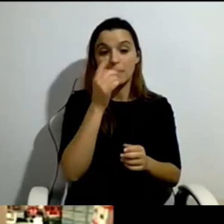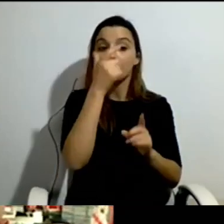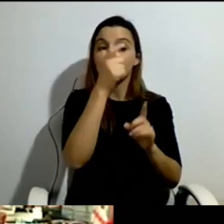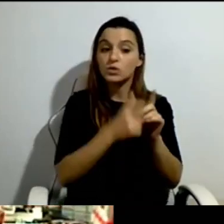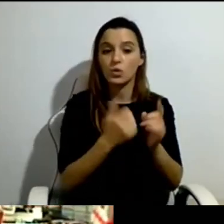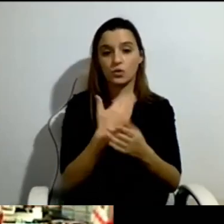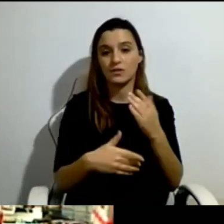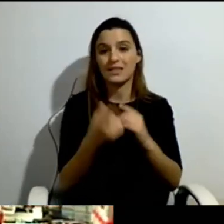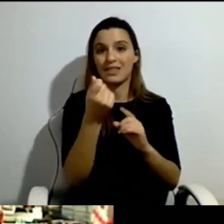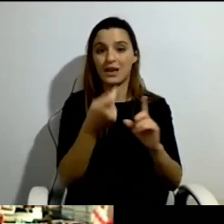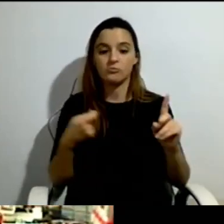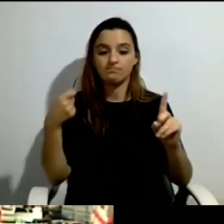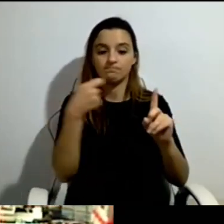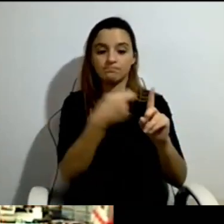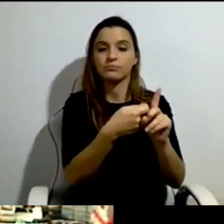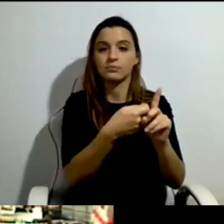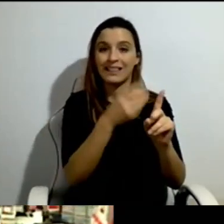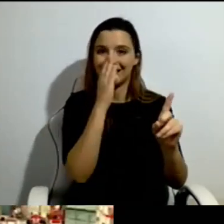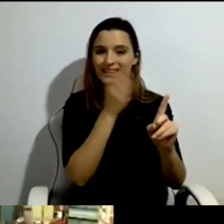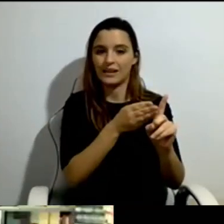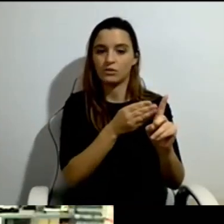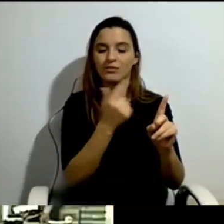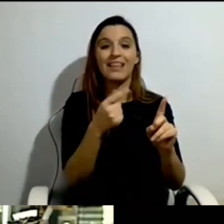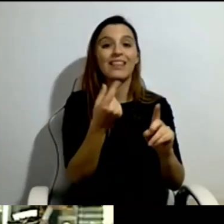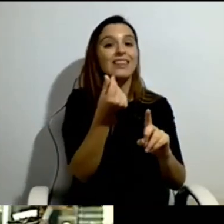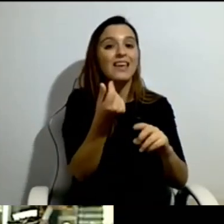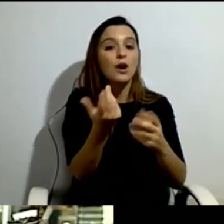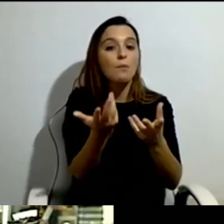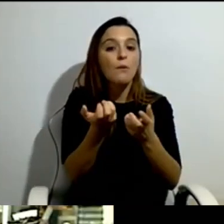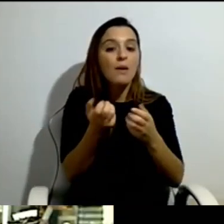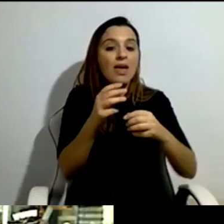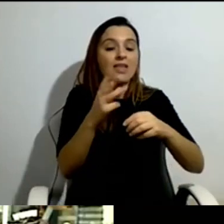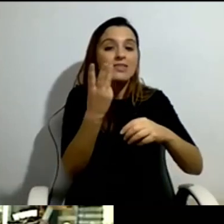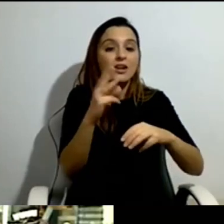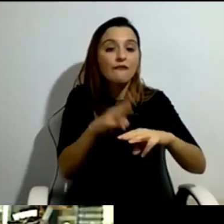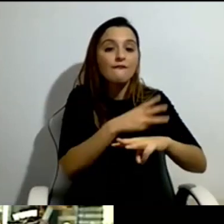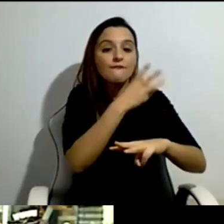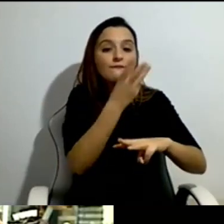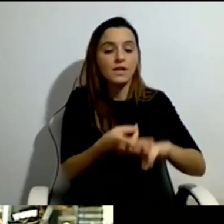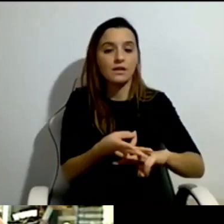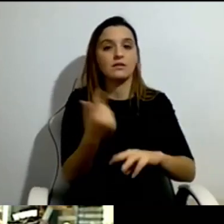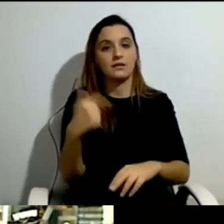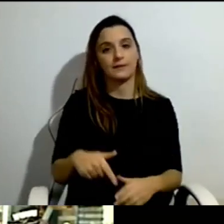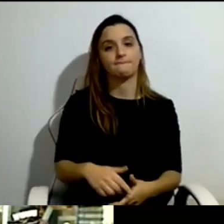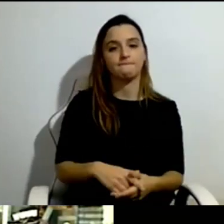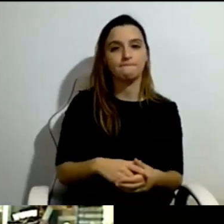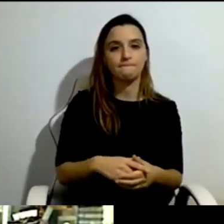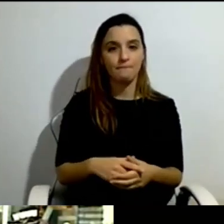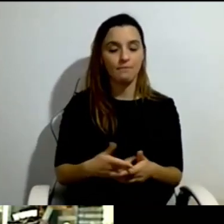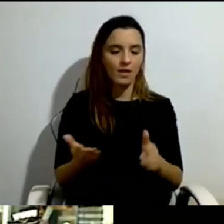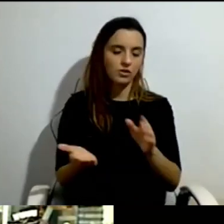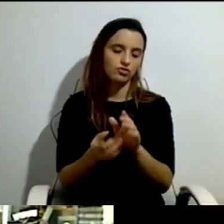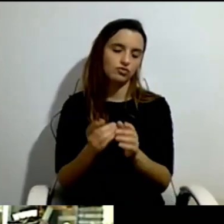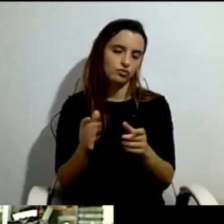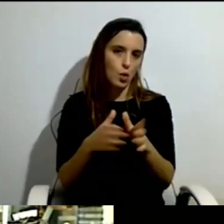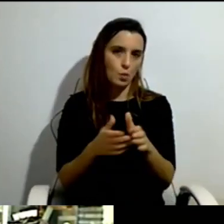We didn't get any response from the leftist party, negative responses more,